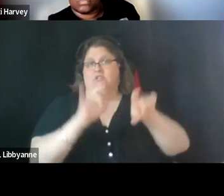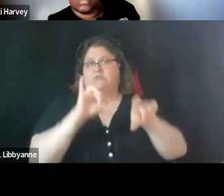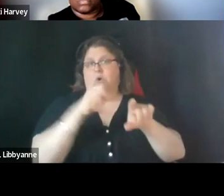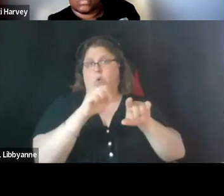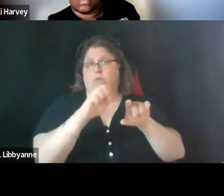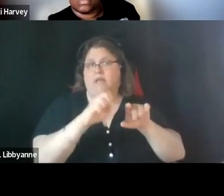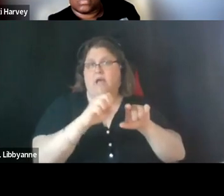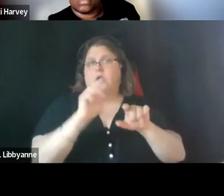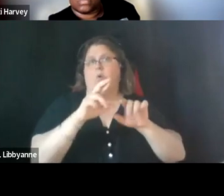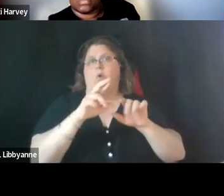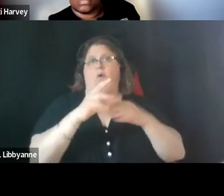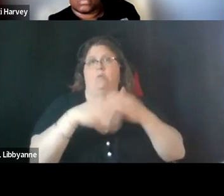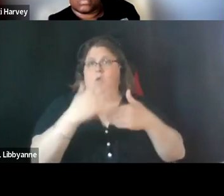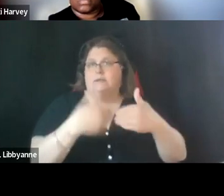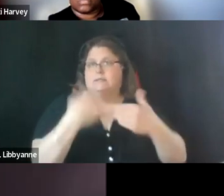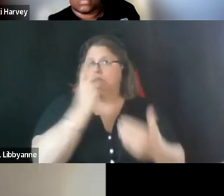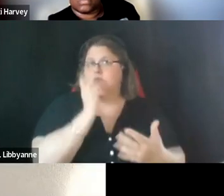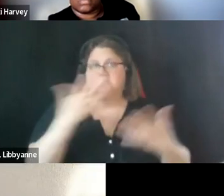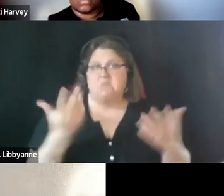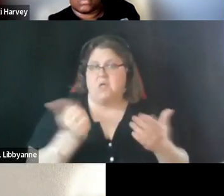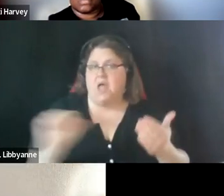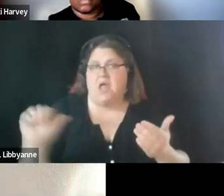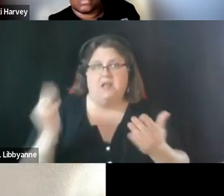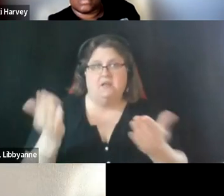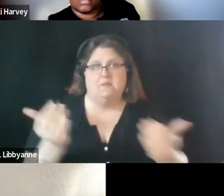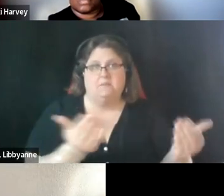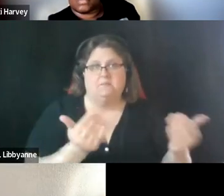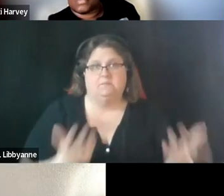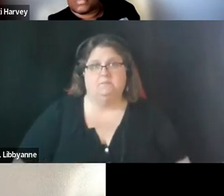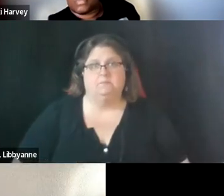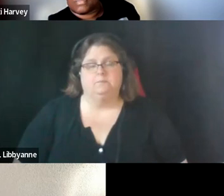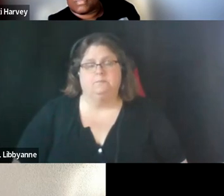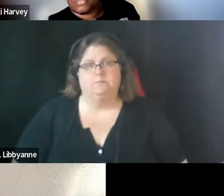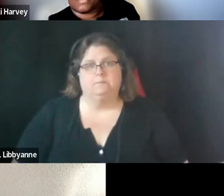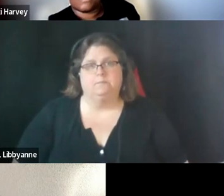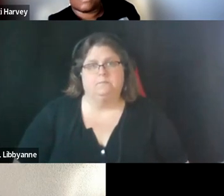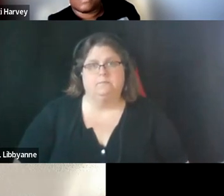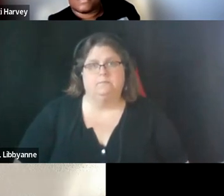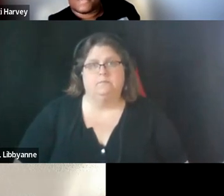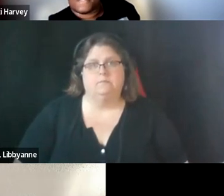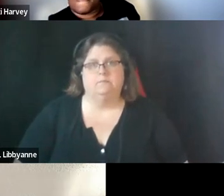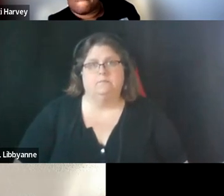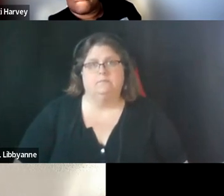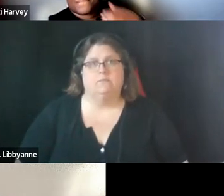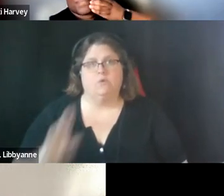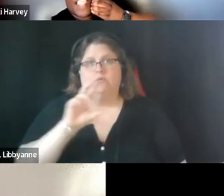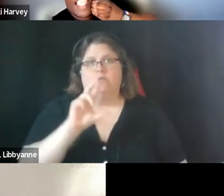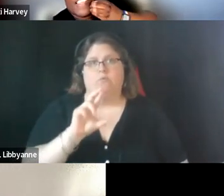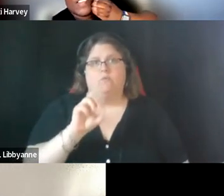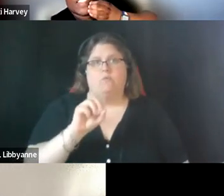roxy has her hand up